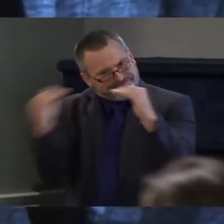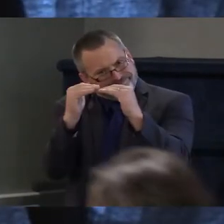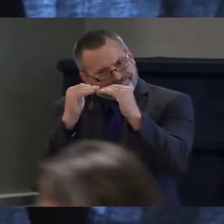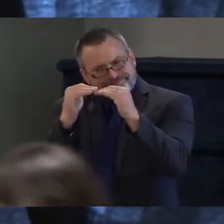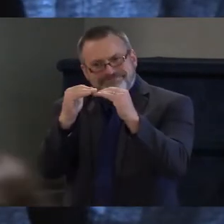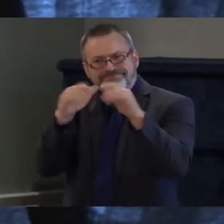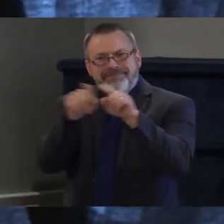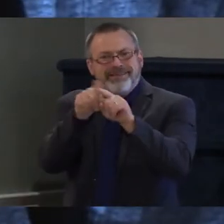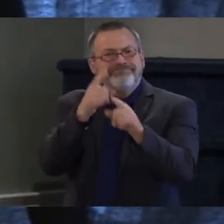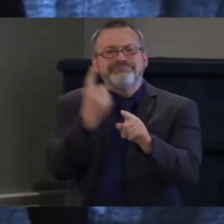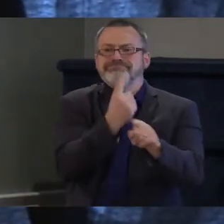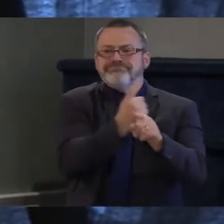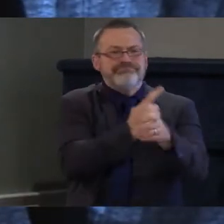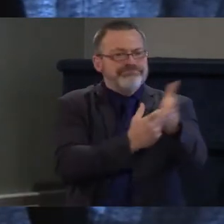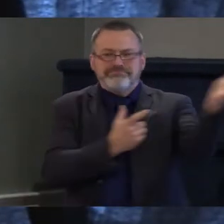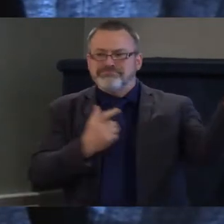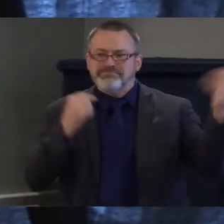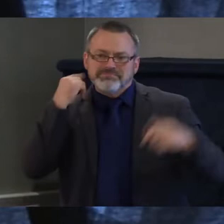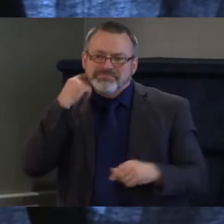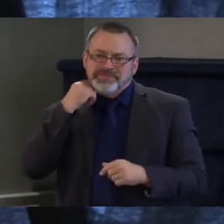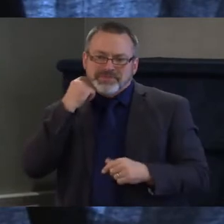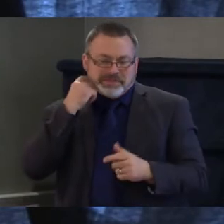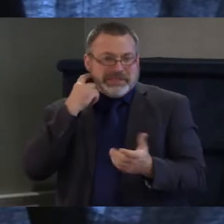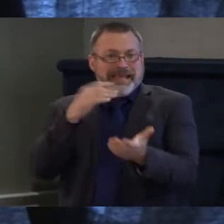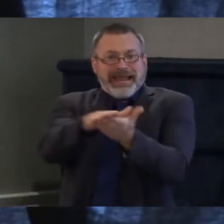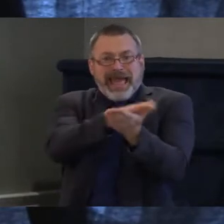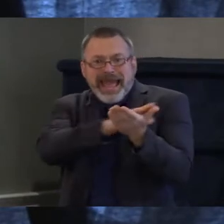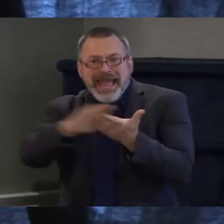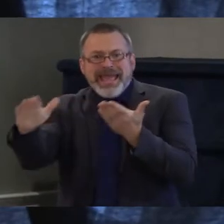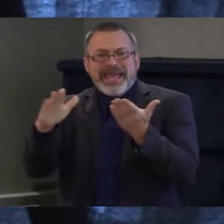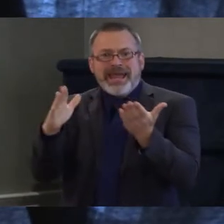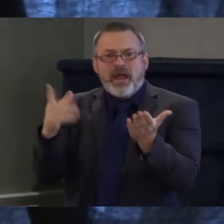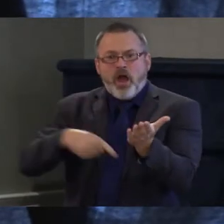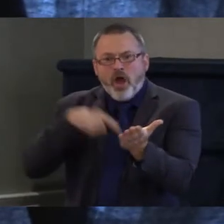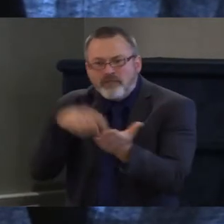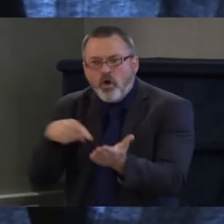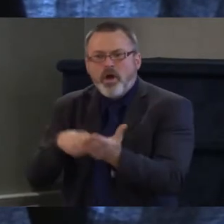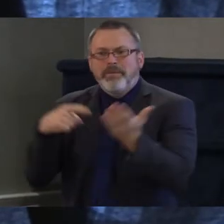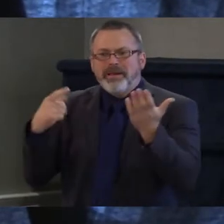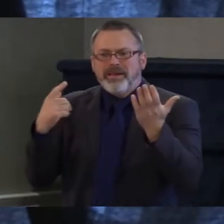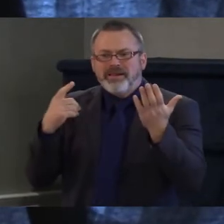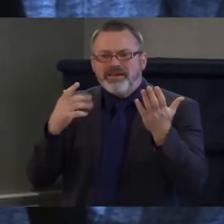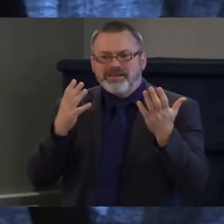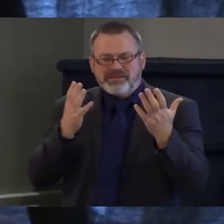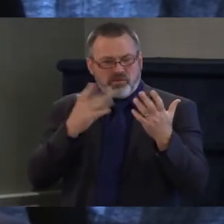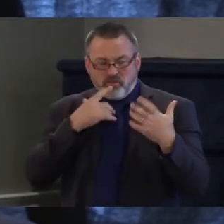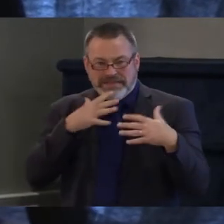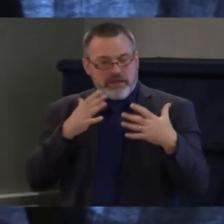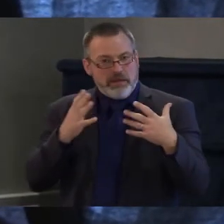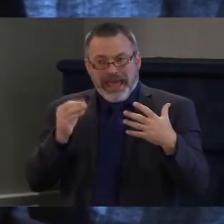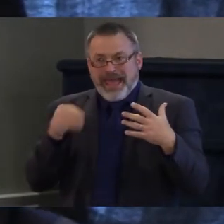safe, clean, affordable housing, and they want to be able to have meaningful work. And we should be really focused on those two things.